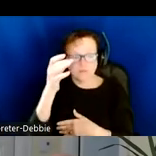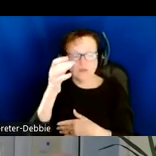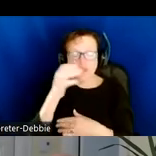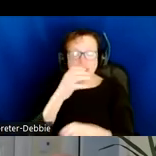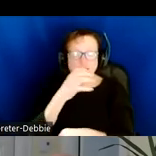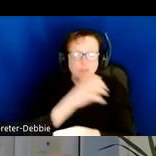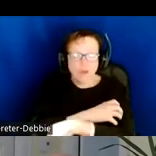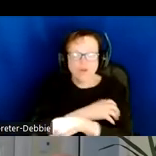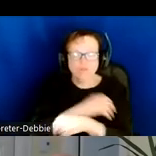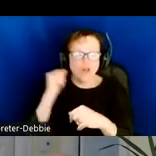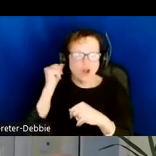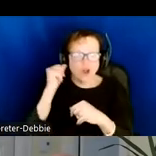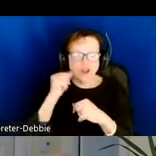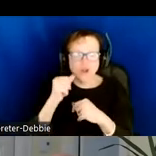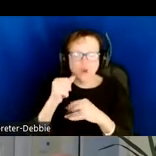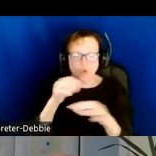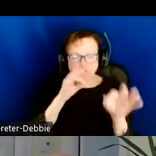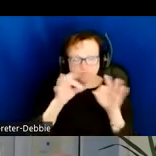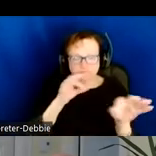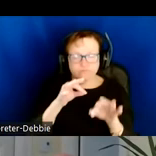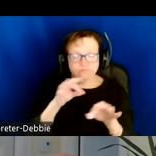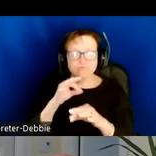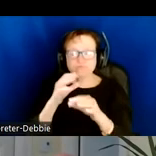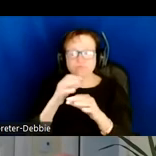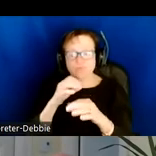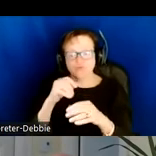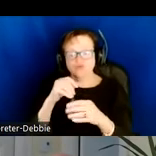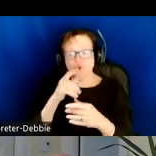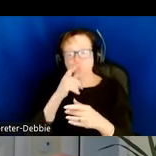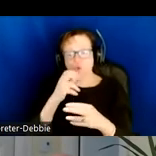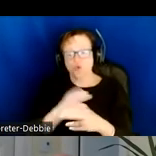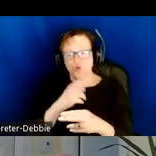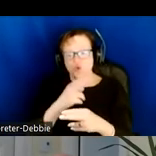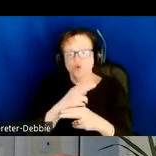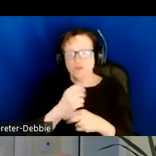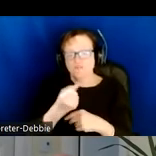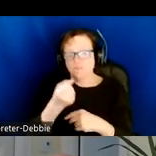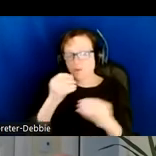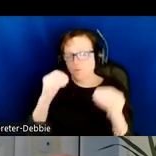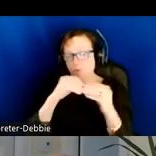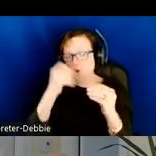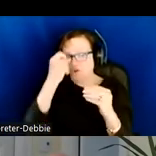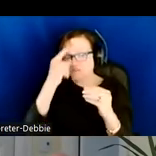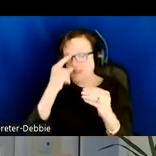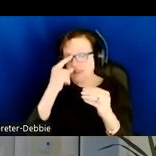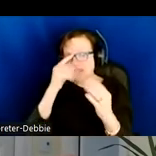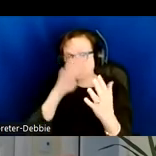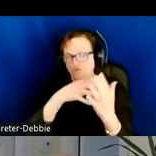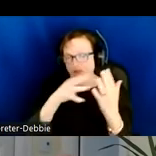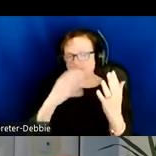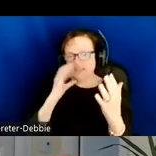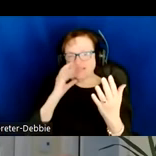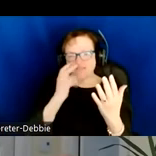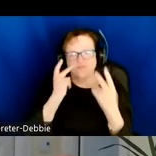renderings, allowing a user to gain a deeper understanding of web graphics content. It also,